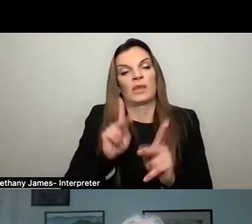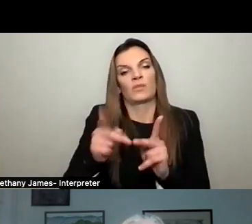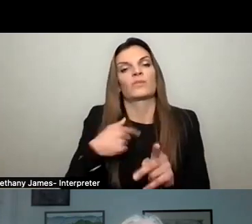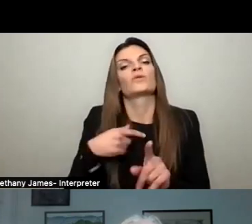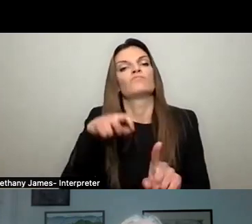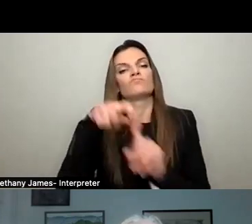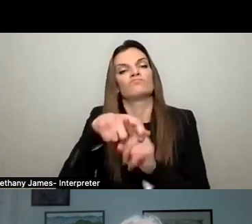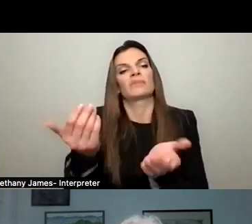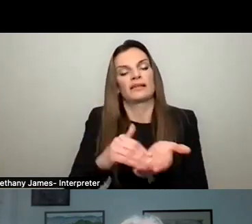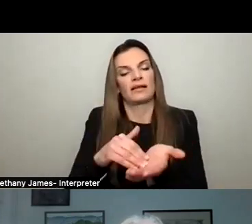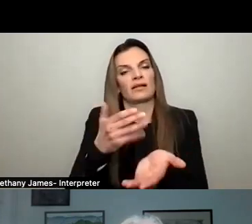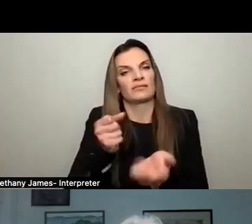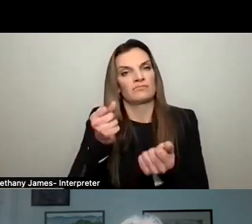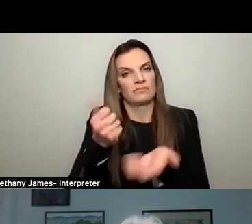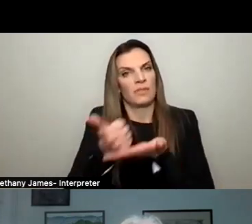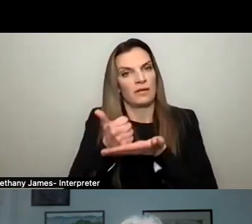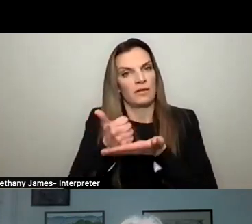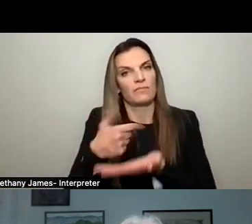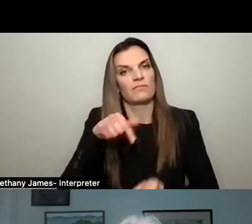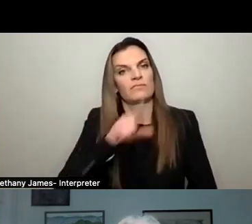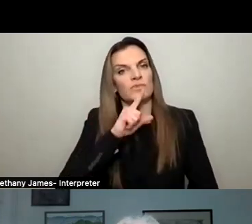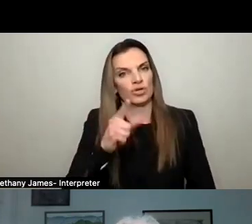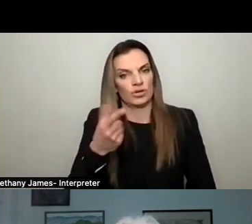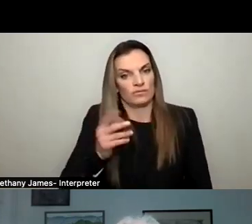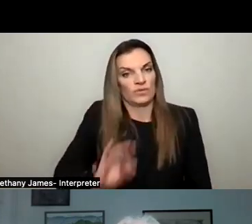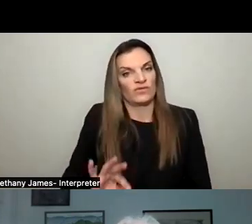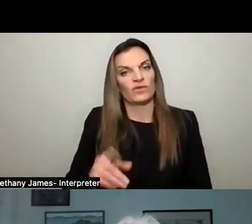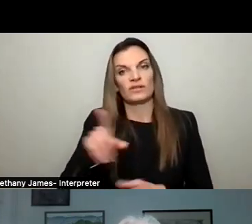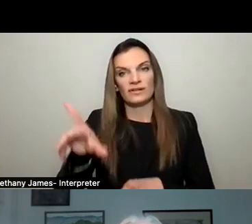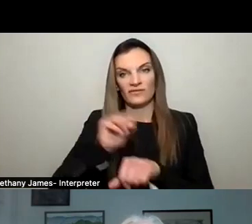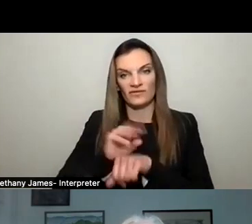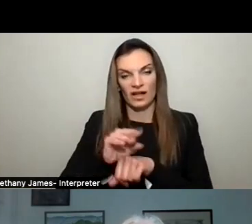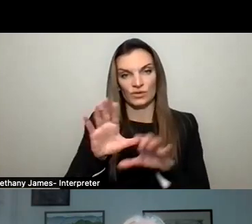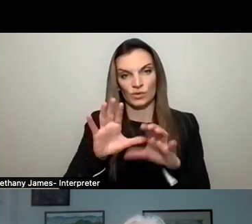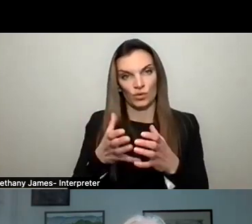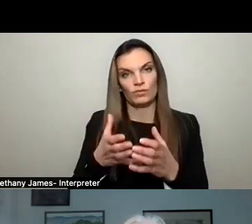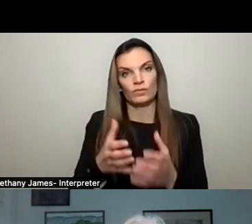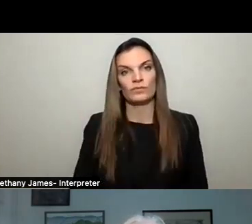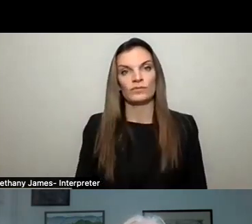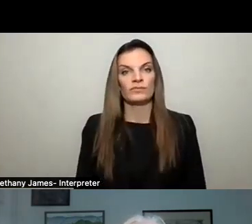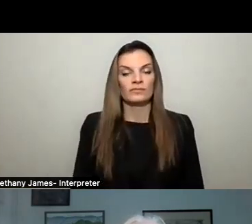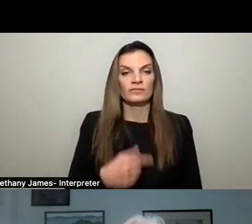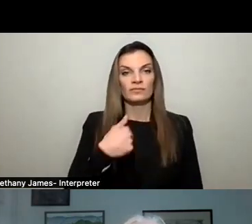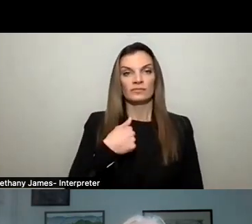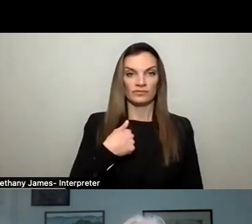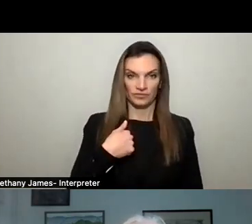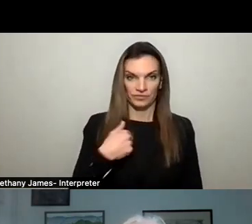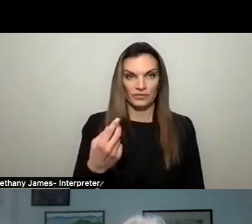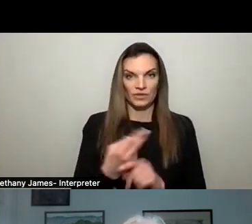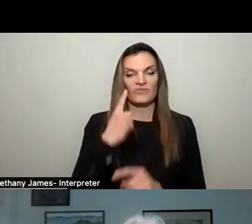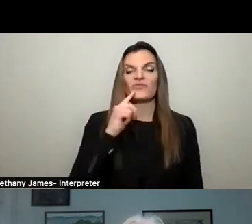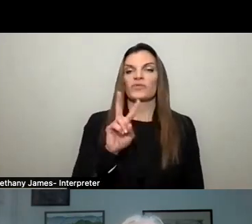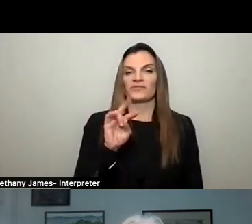the design there and deciding, you know what, this is a good, useful advisory group to have. And we use it for village